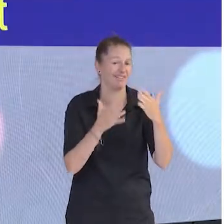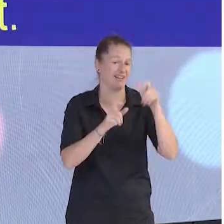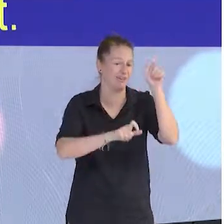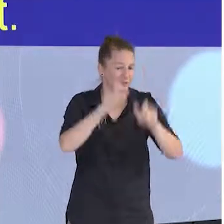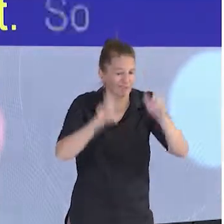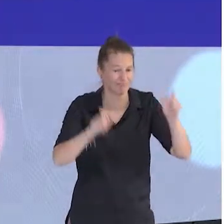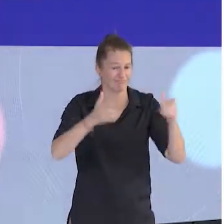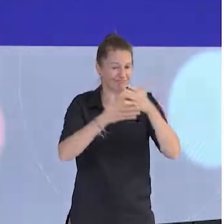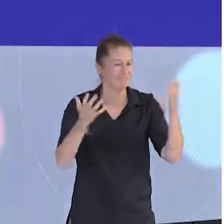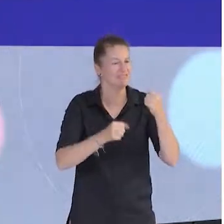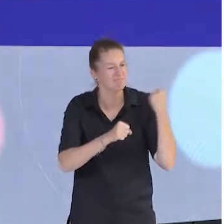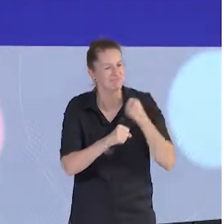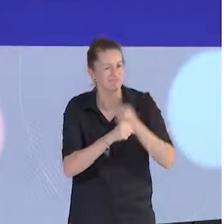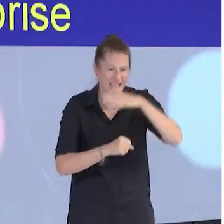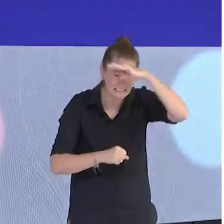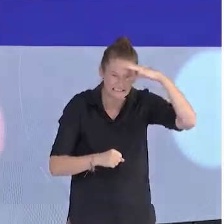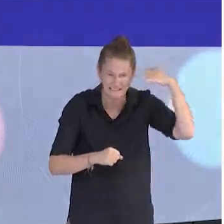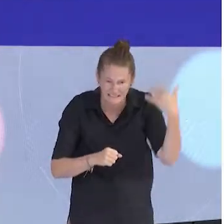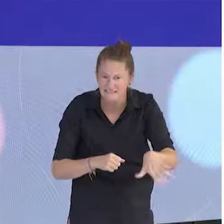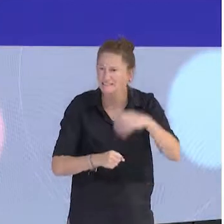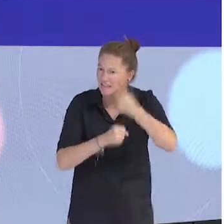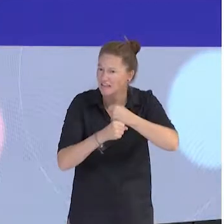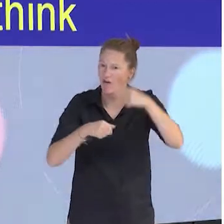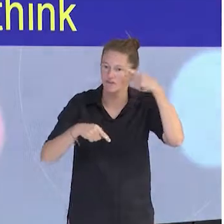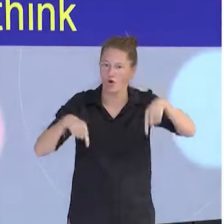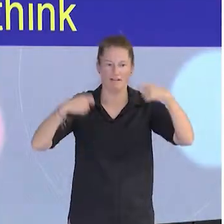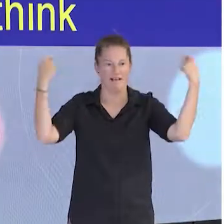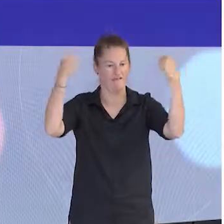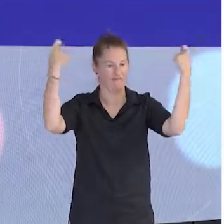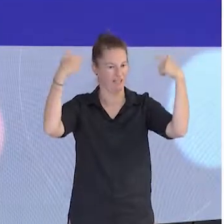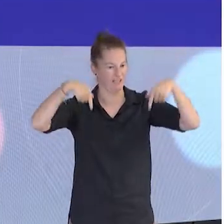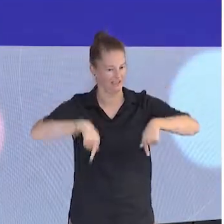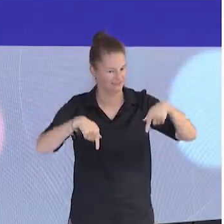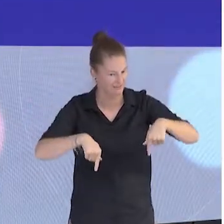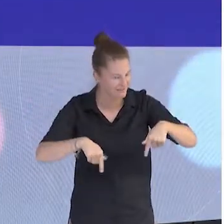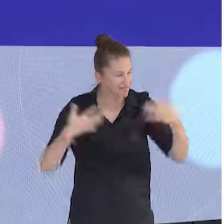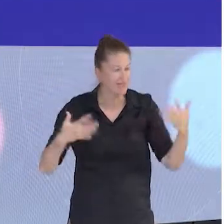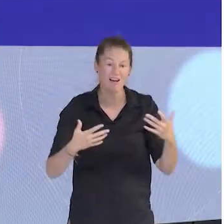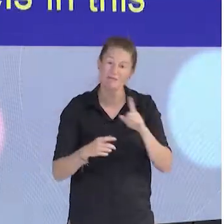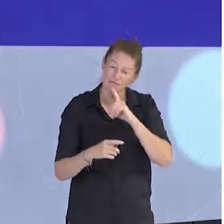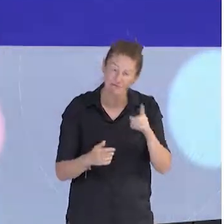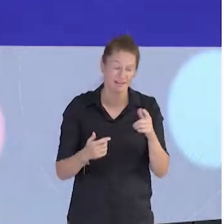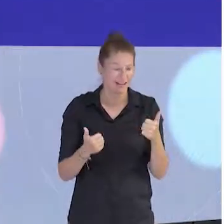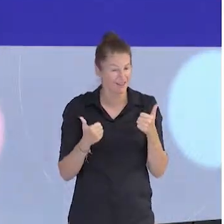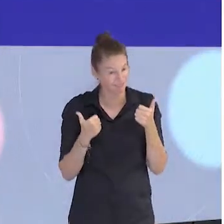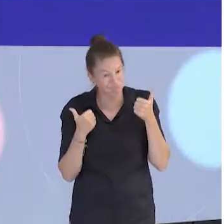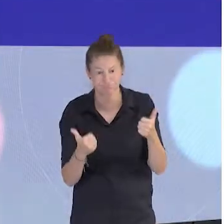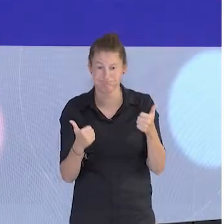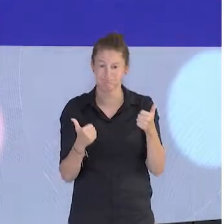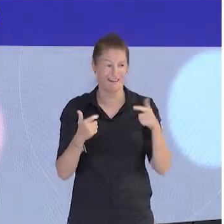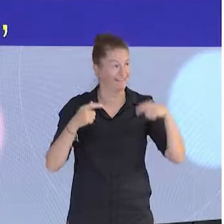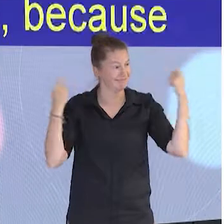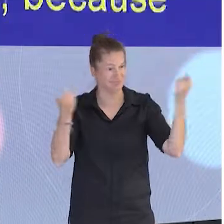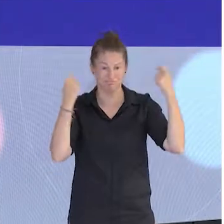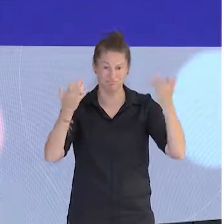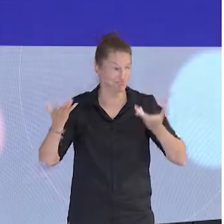surprise panel performance. I think we had great two panels in this closing instead of one. Because also the first one I found